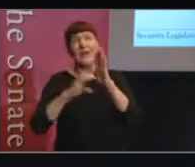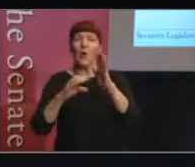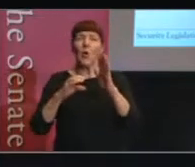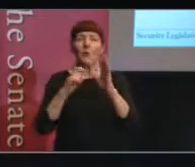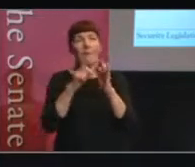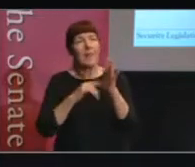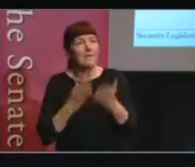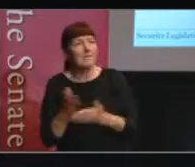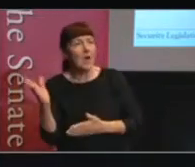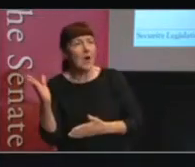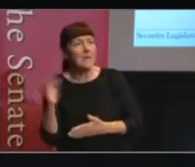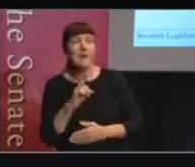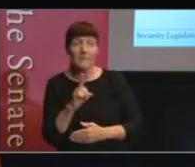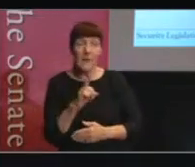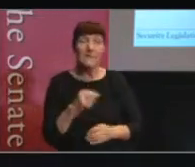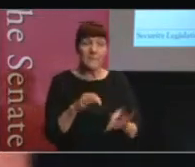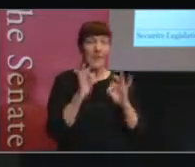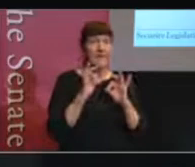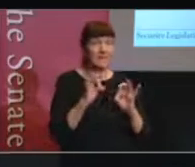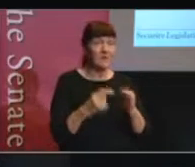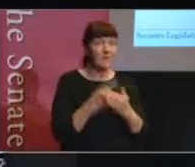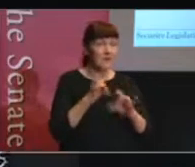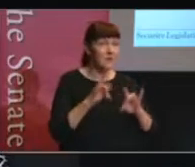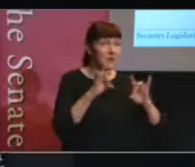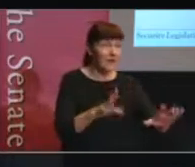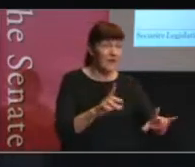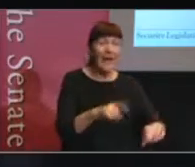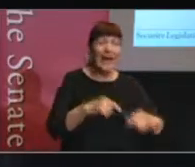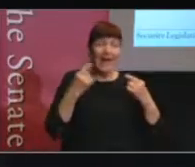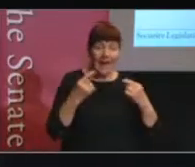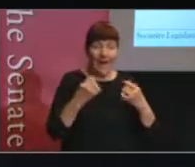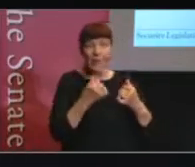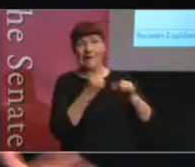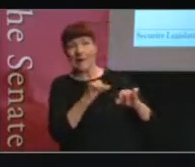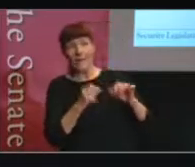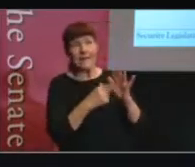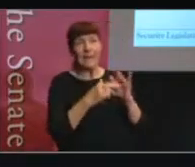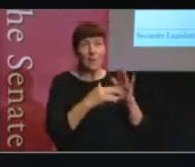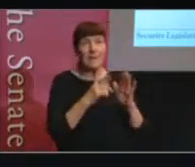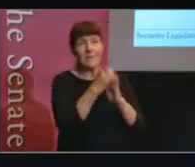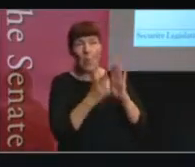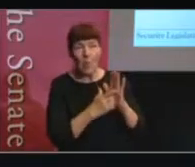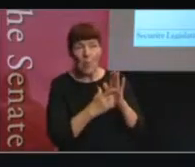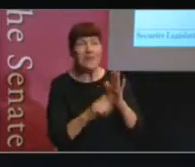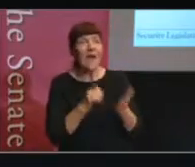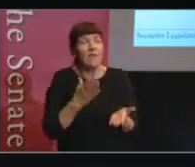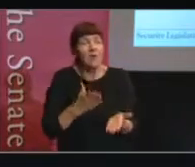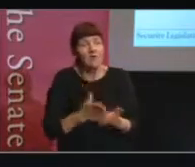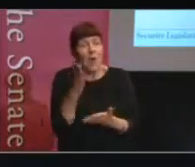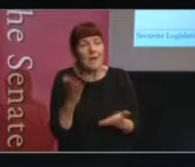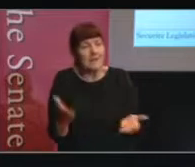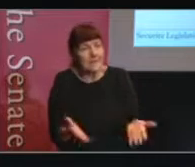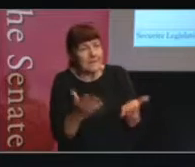special is happening in Australia, where our counter-terrorism laws have a rights-enhancing experience